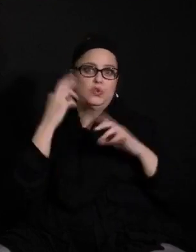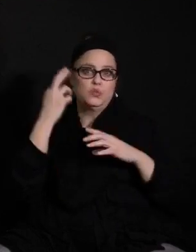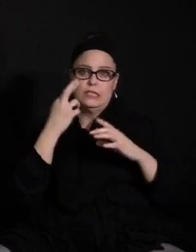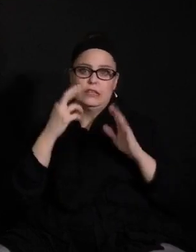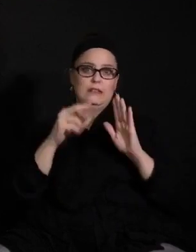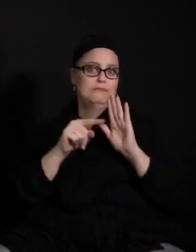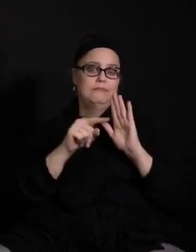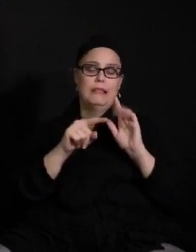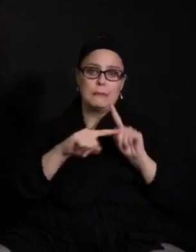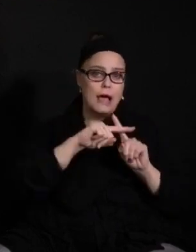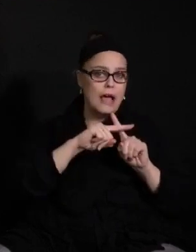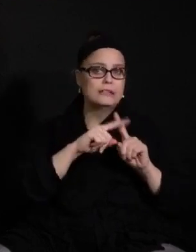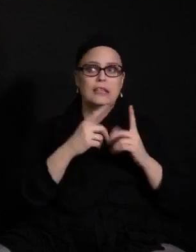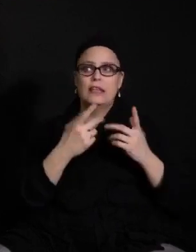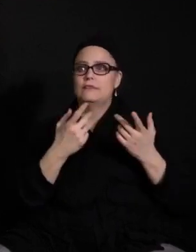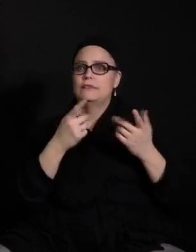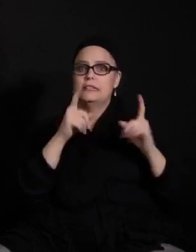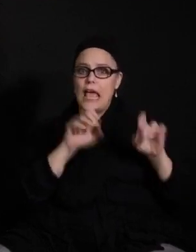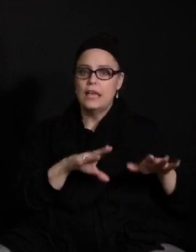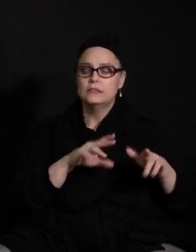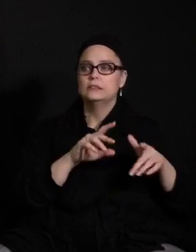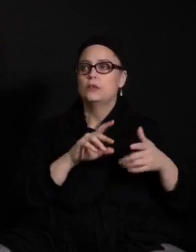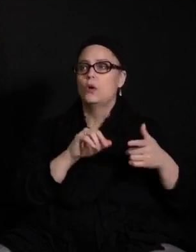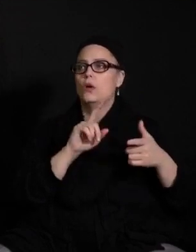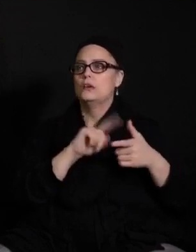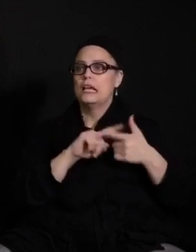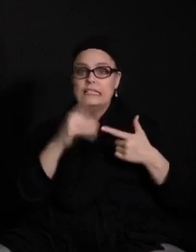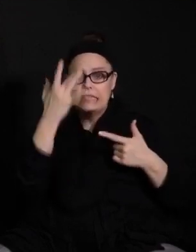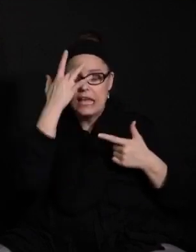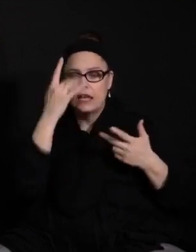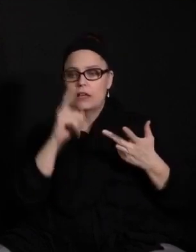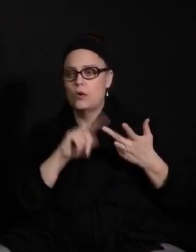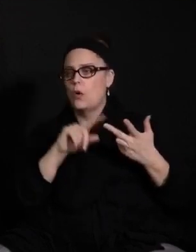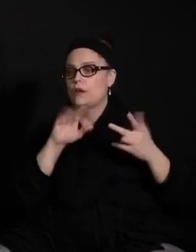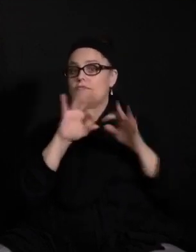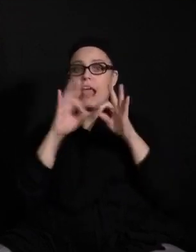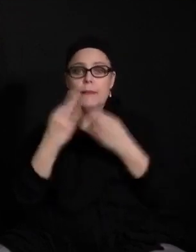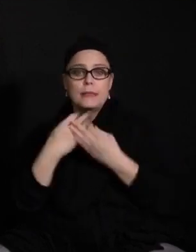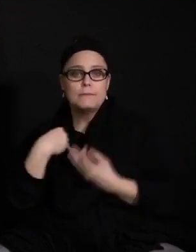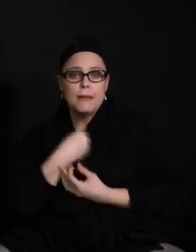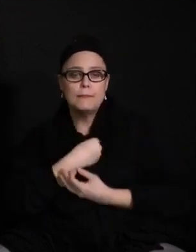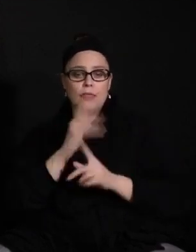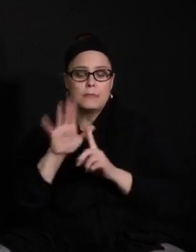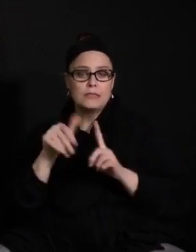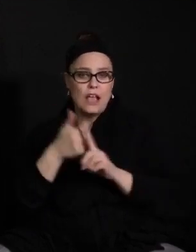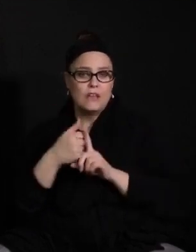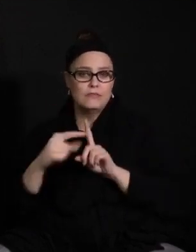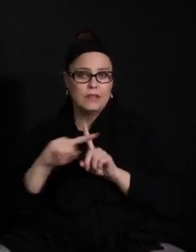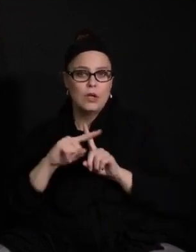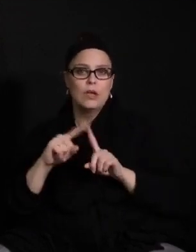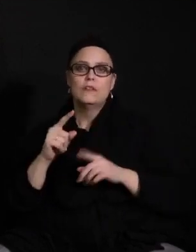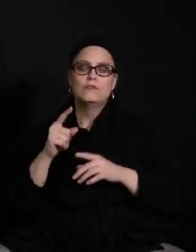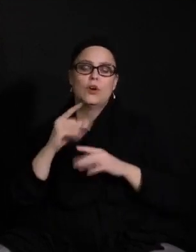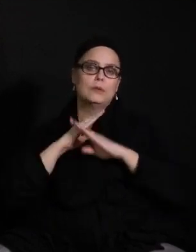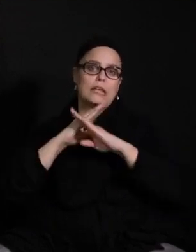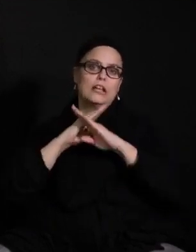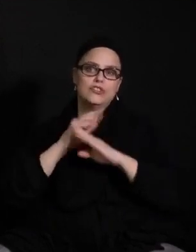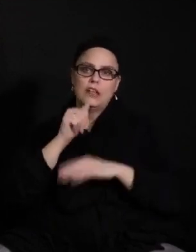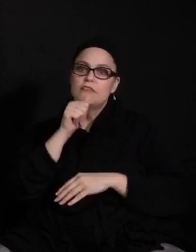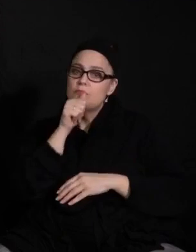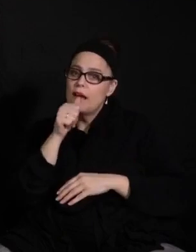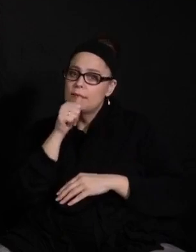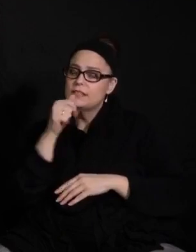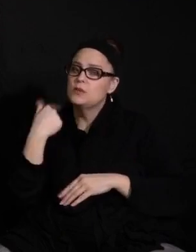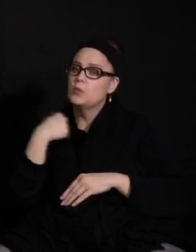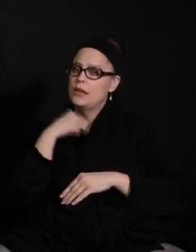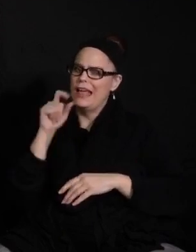that they are sick or they have a family member that's sick or tested positive. And in order to protect privacy, we really wanted to try and